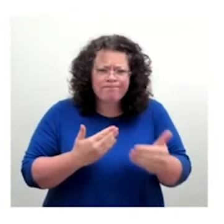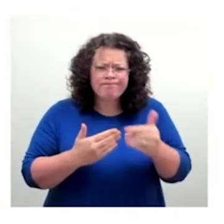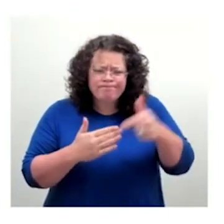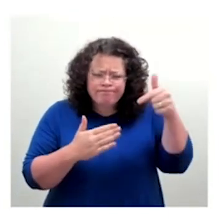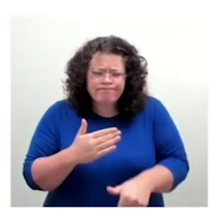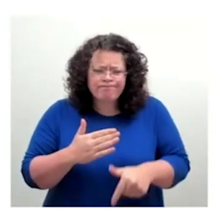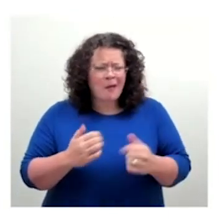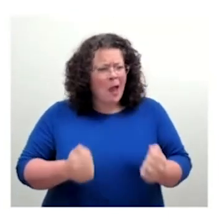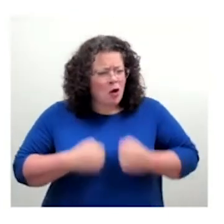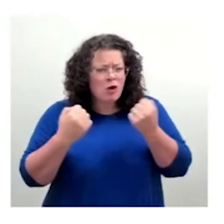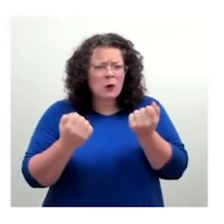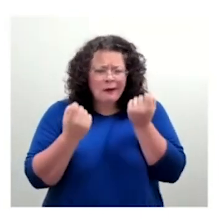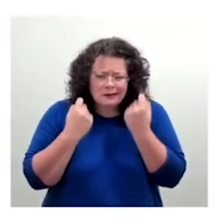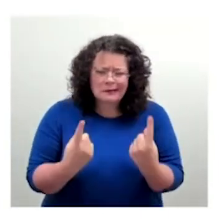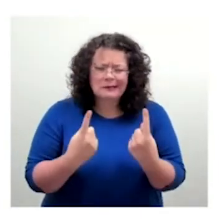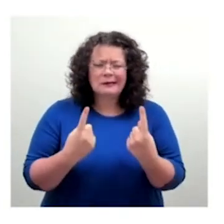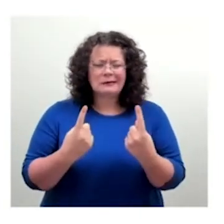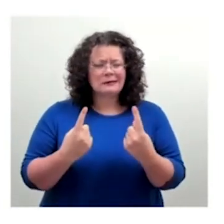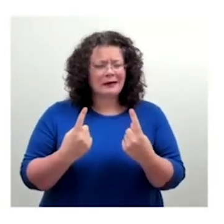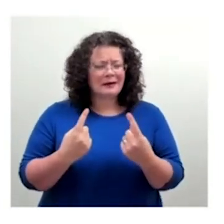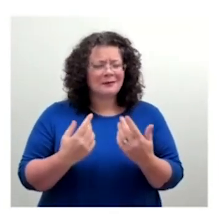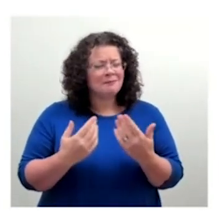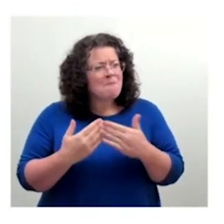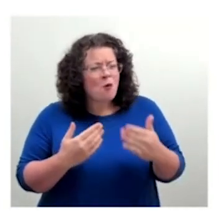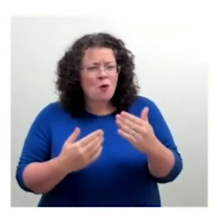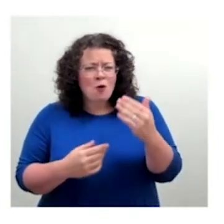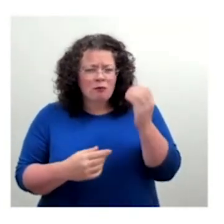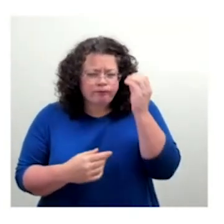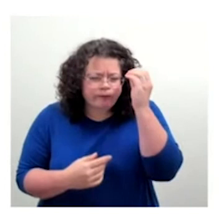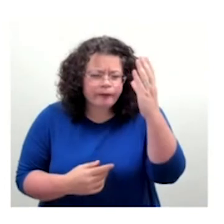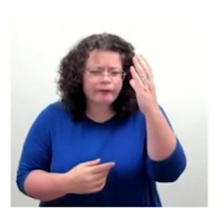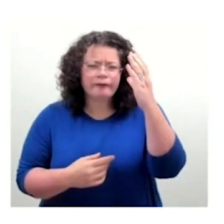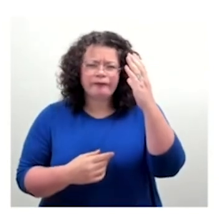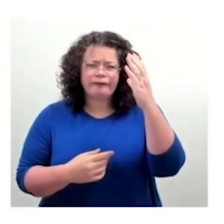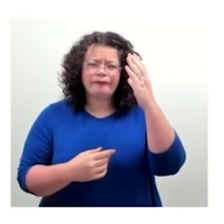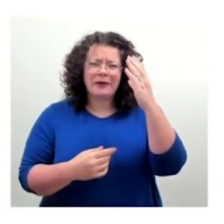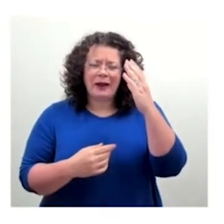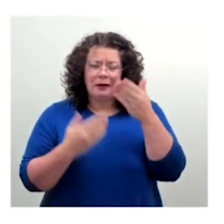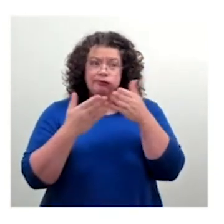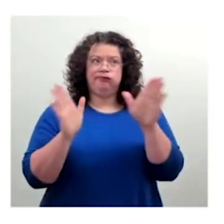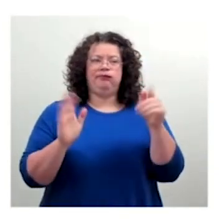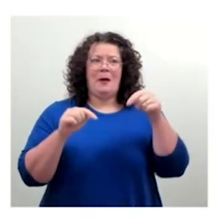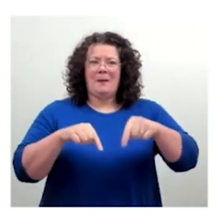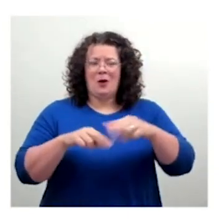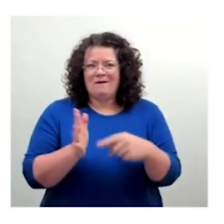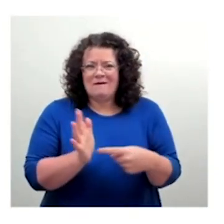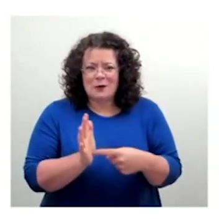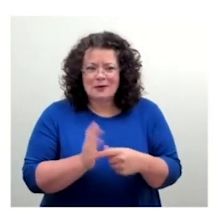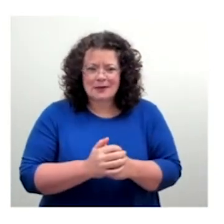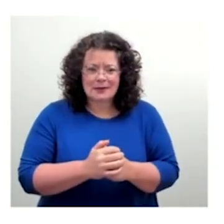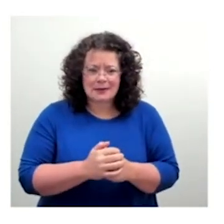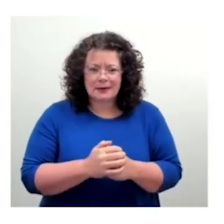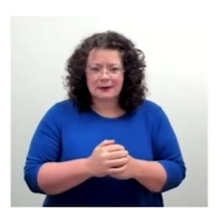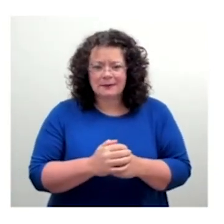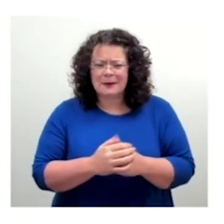questions that need to be asked, and there's a lot more exploration that needs to be had. Oh, yeah. David.